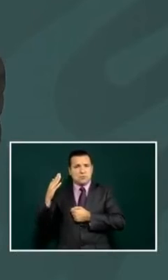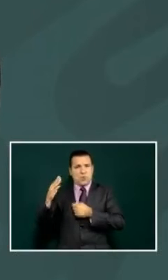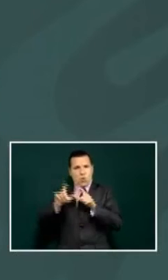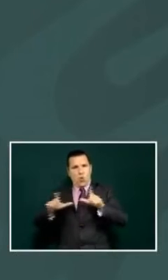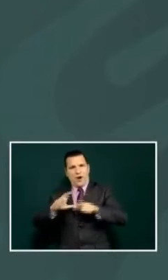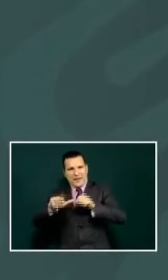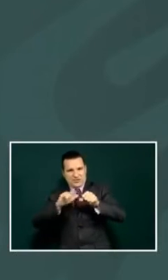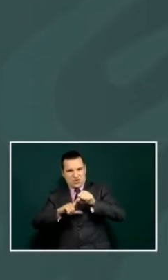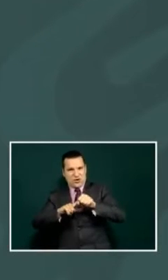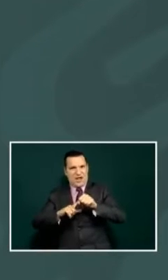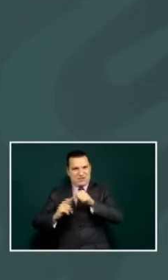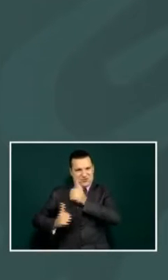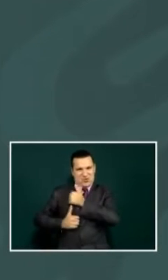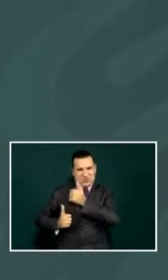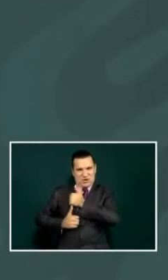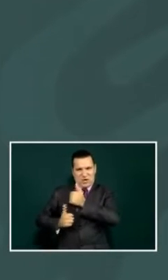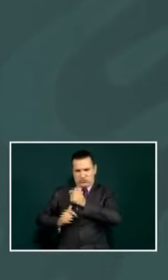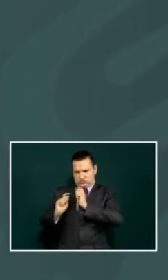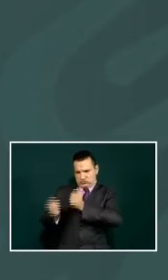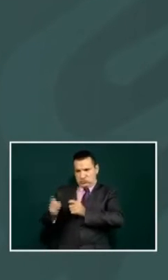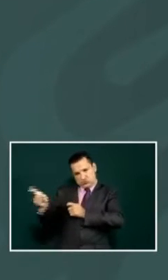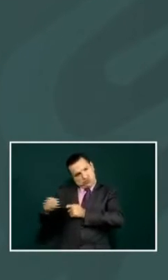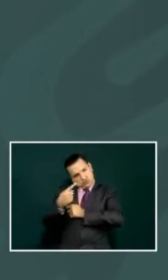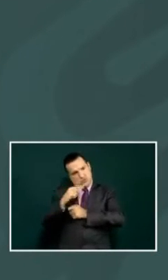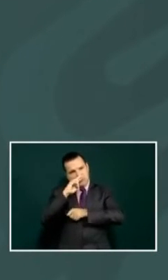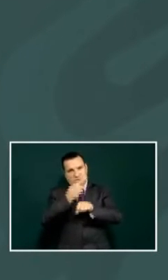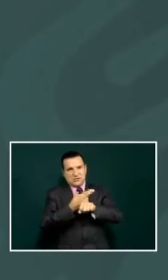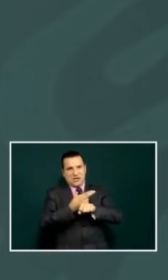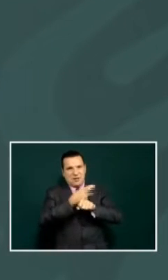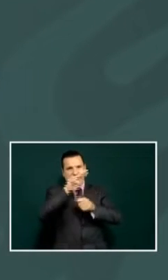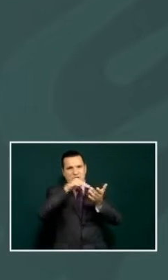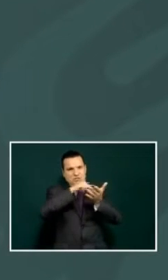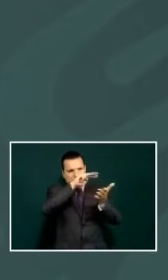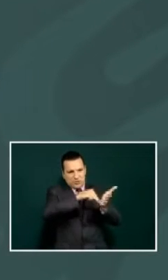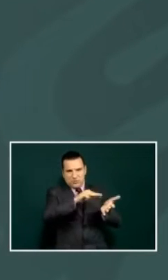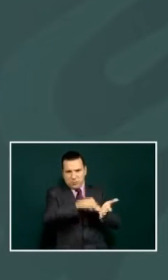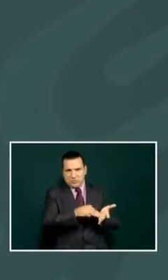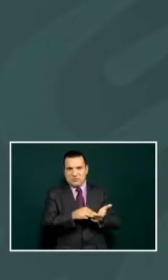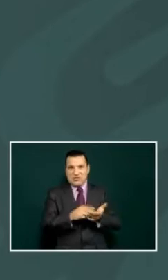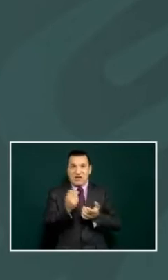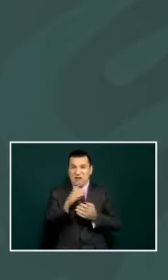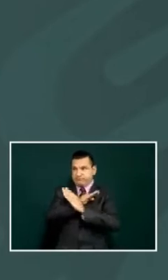information i have is that there's four municipalities